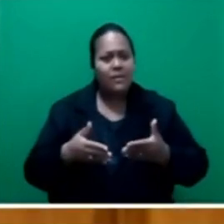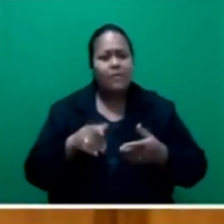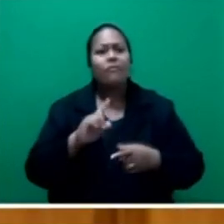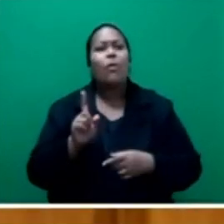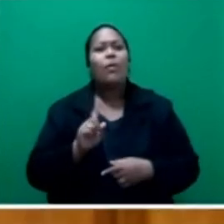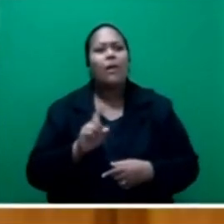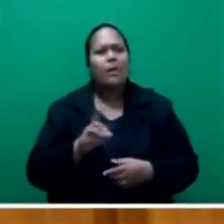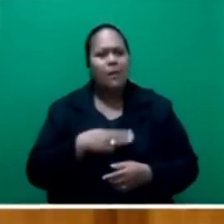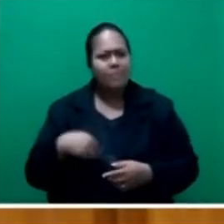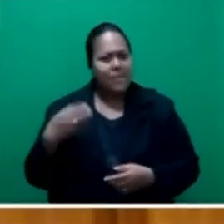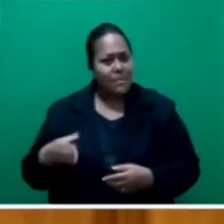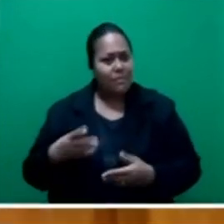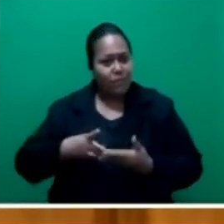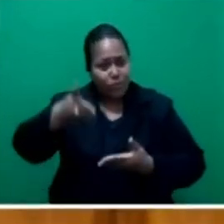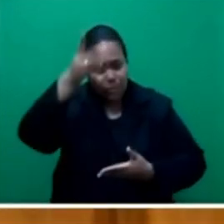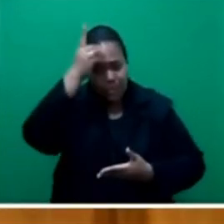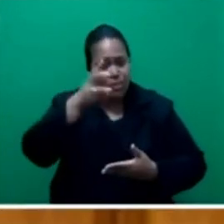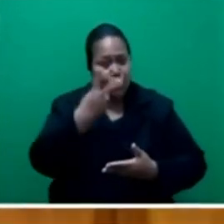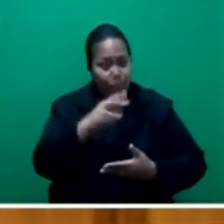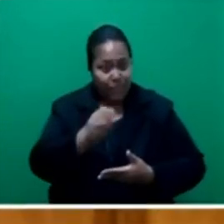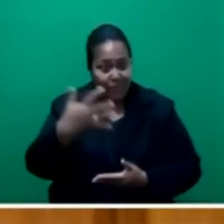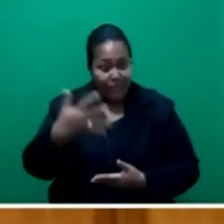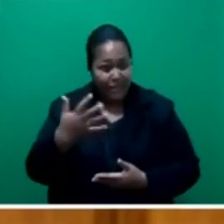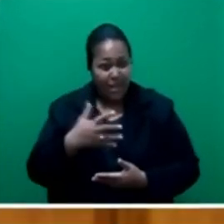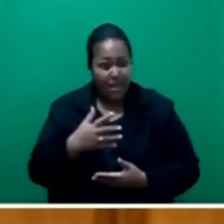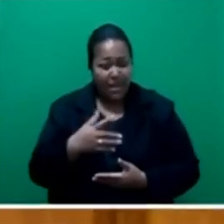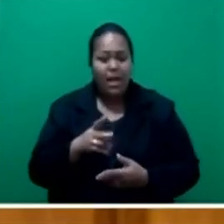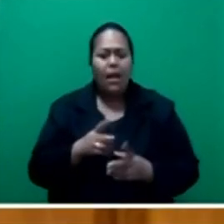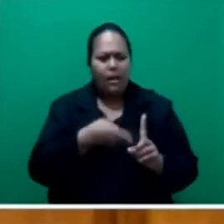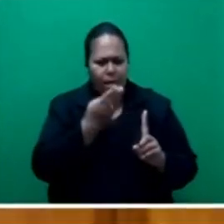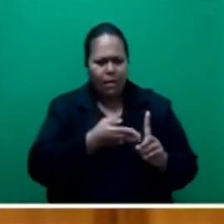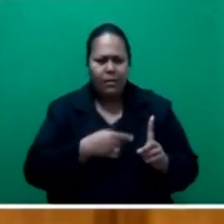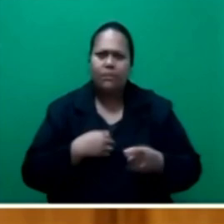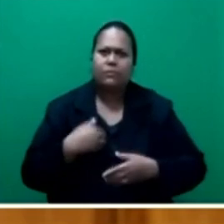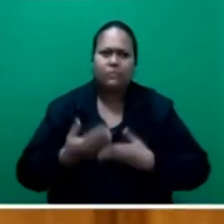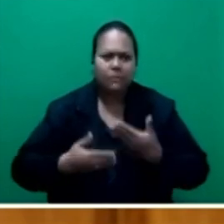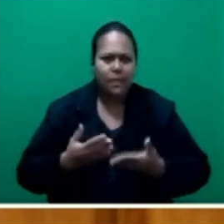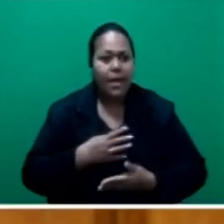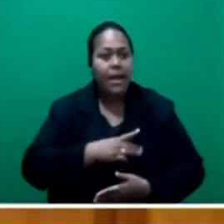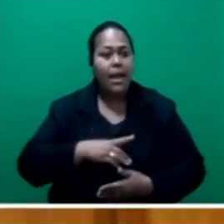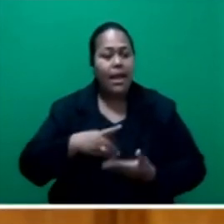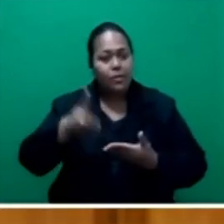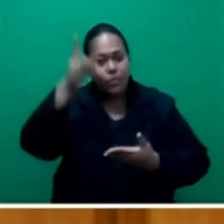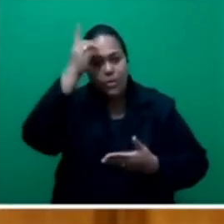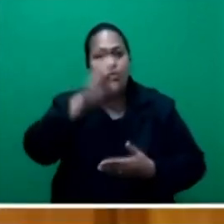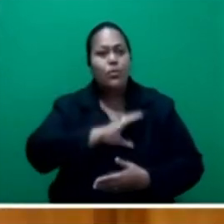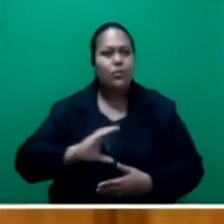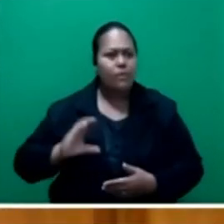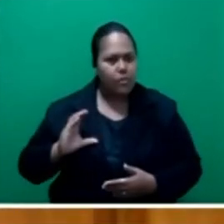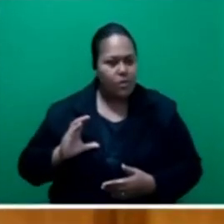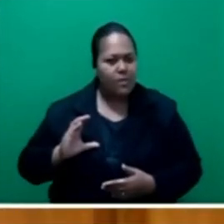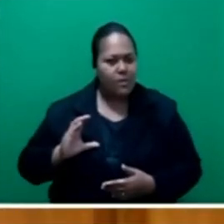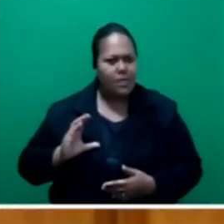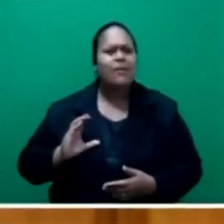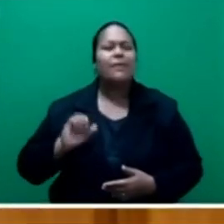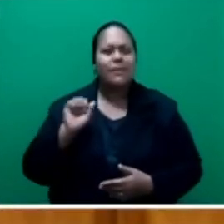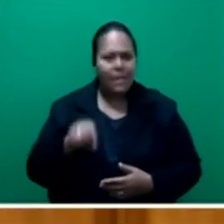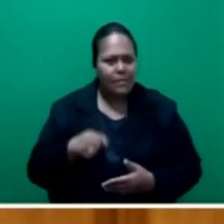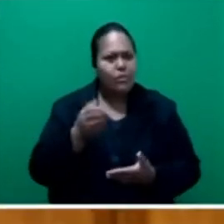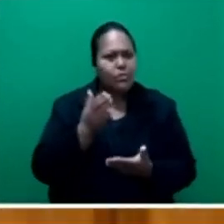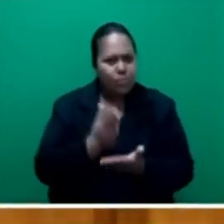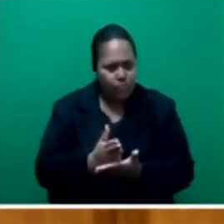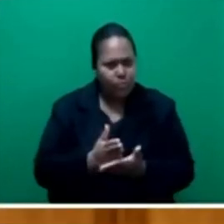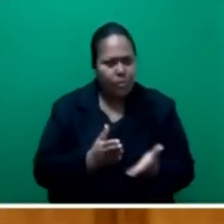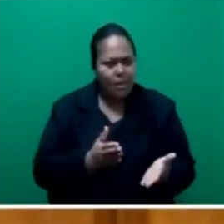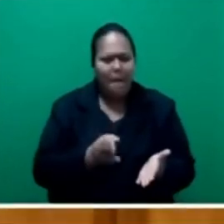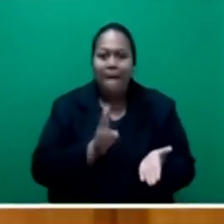2015, when he talked about an education commission, and for once he made sense. Millions of dollars would